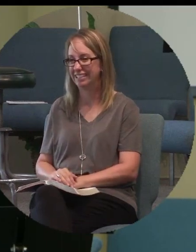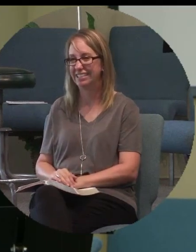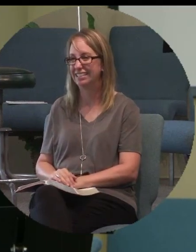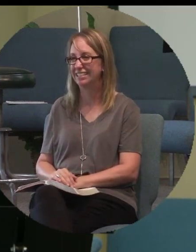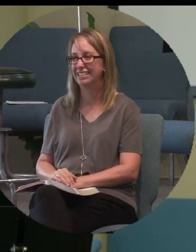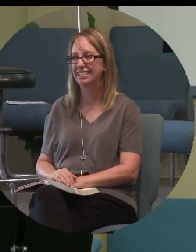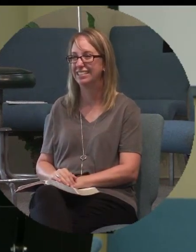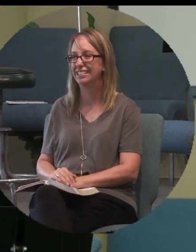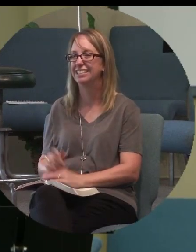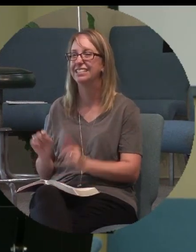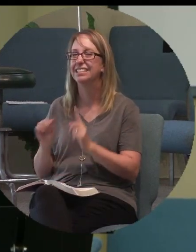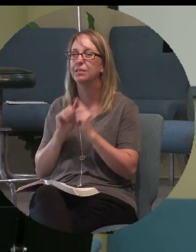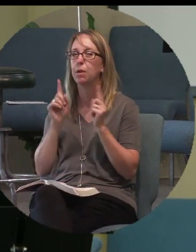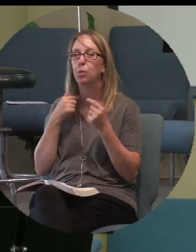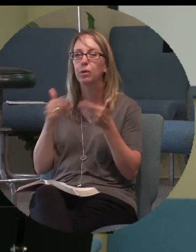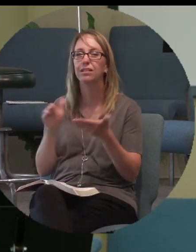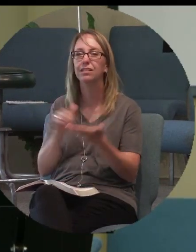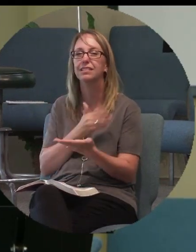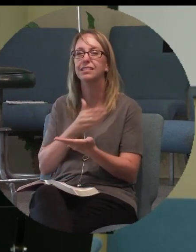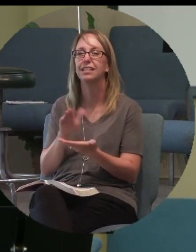But we're going to sing our song.